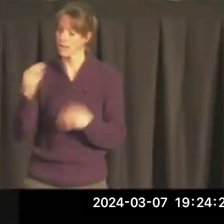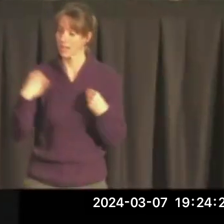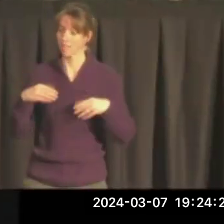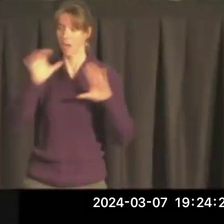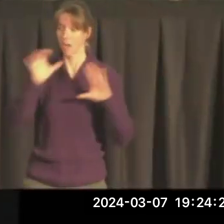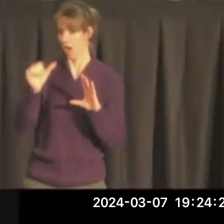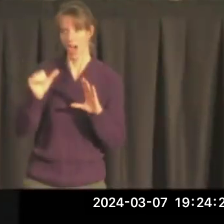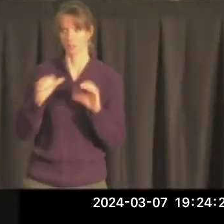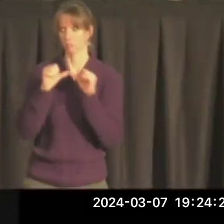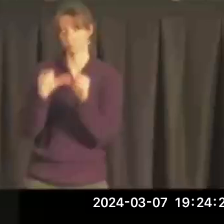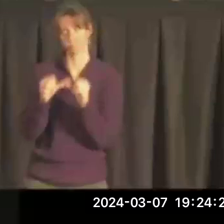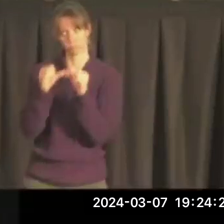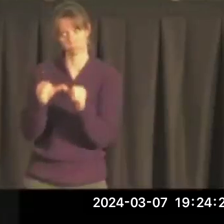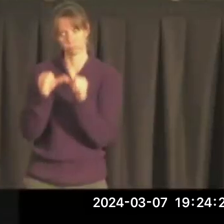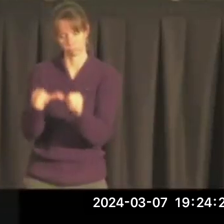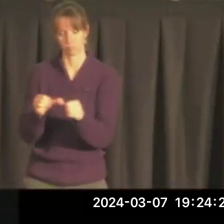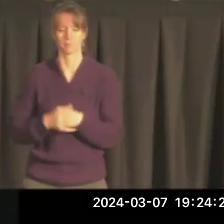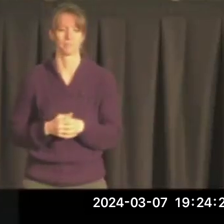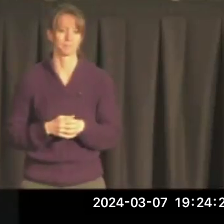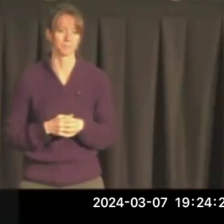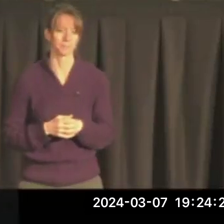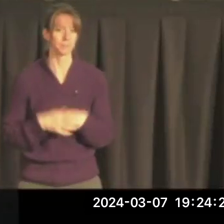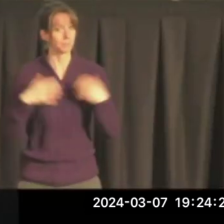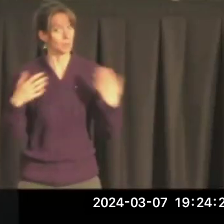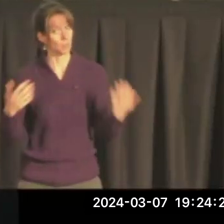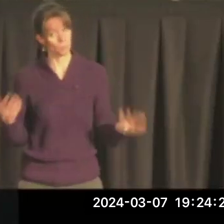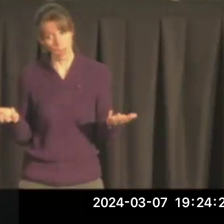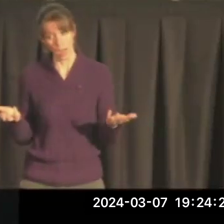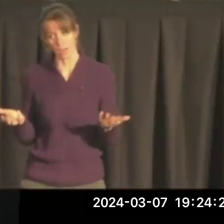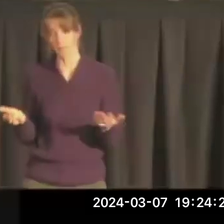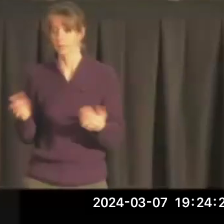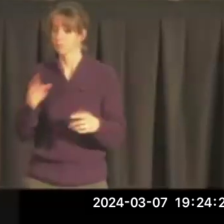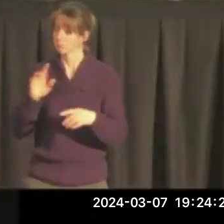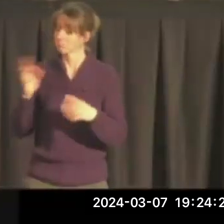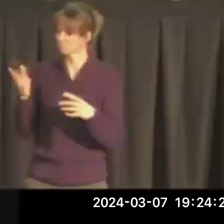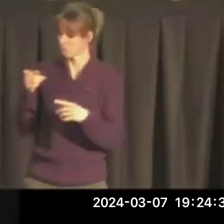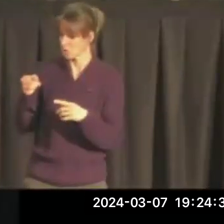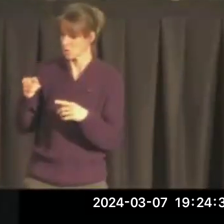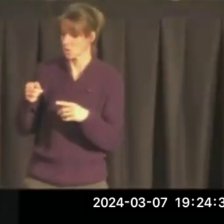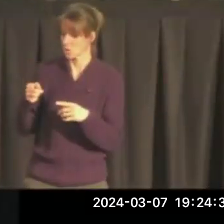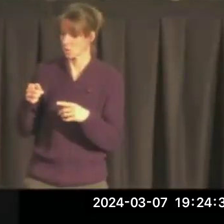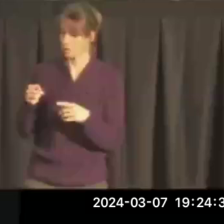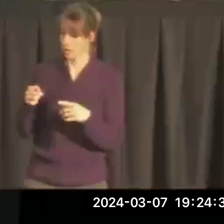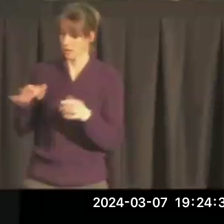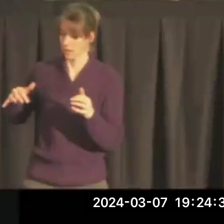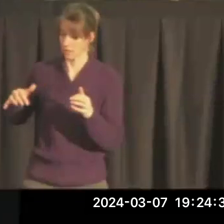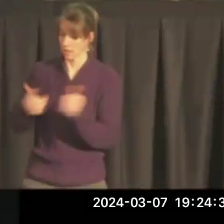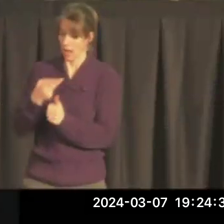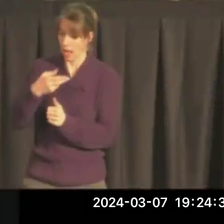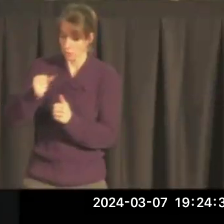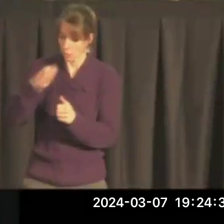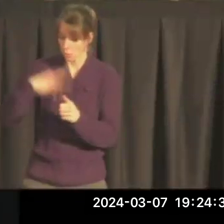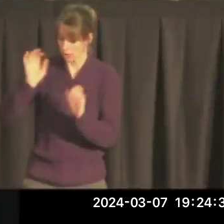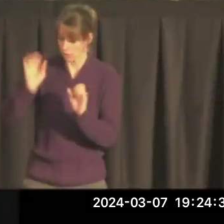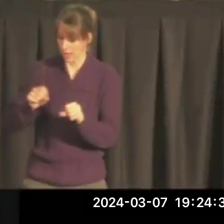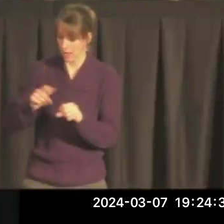easy enough, right? Well, Maureen Hayes responded, you can make up your high school credits some way and you